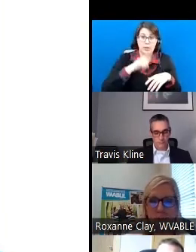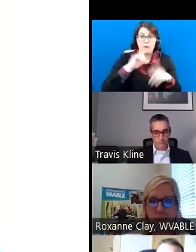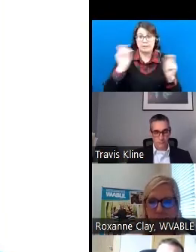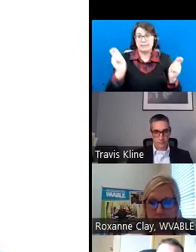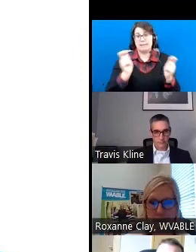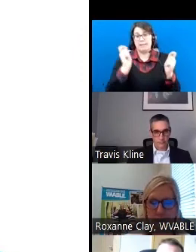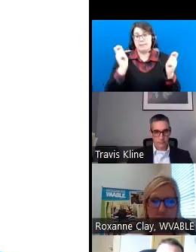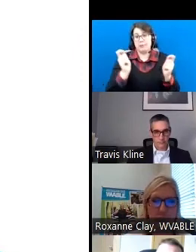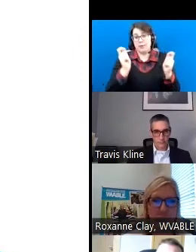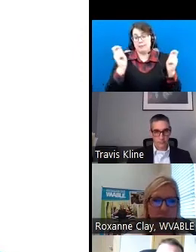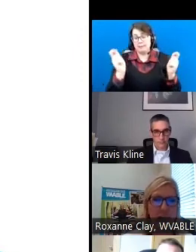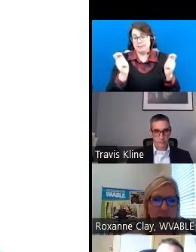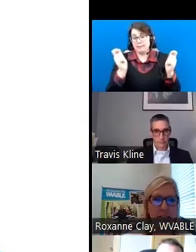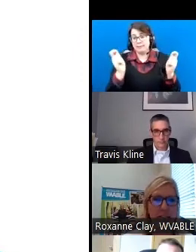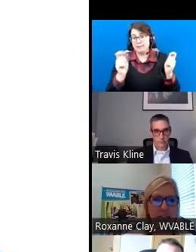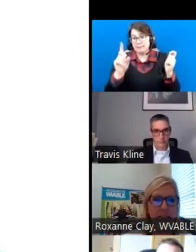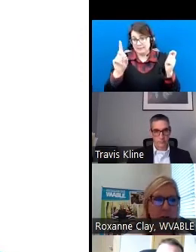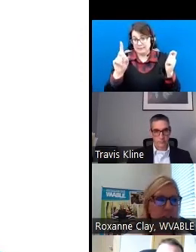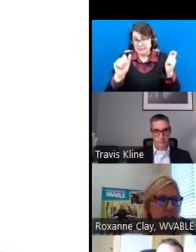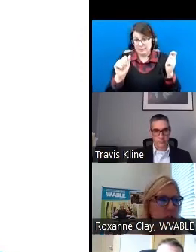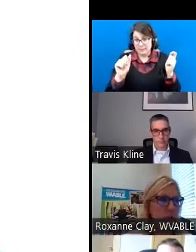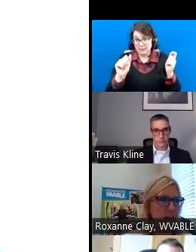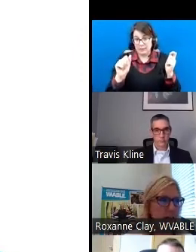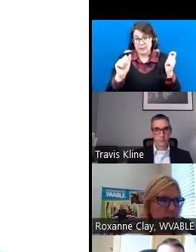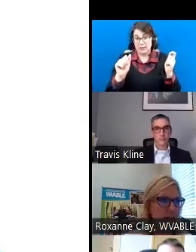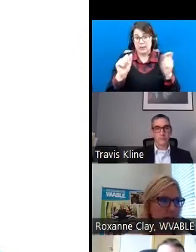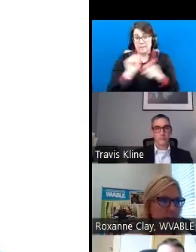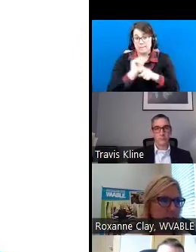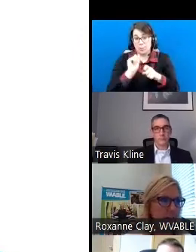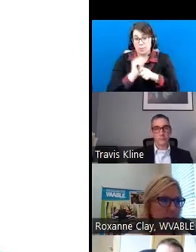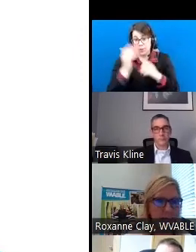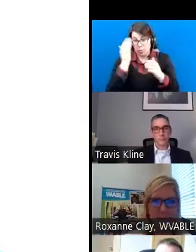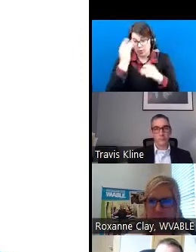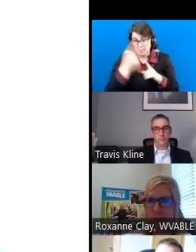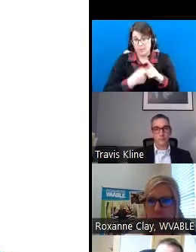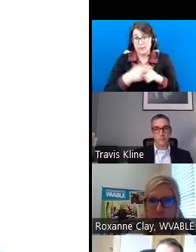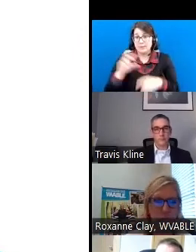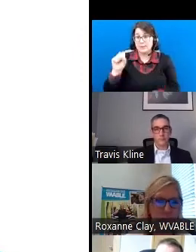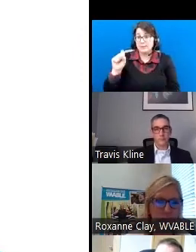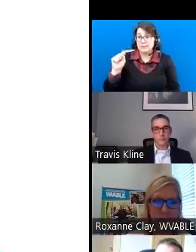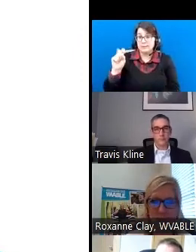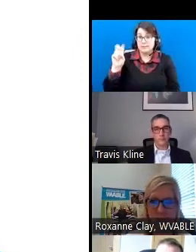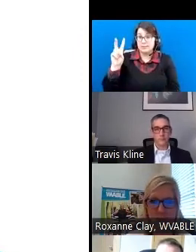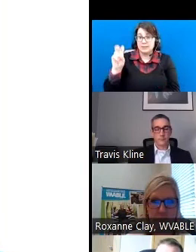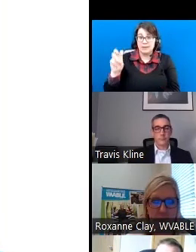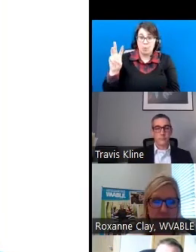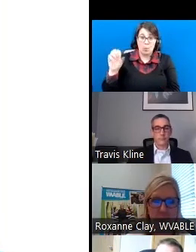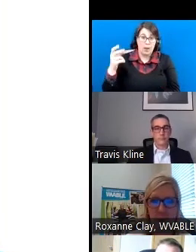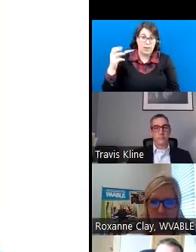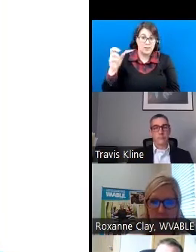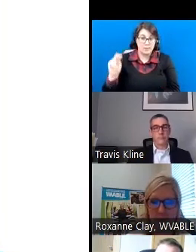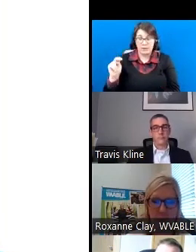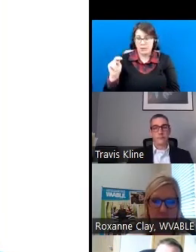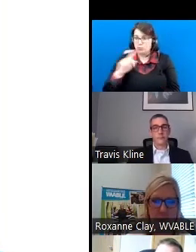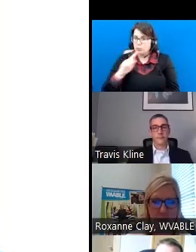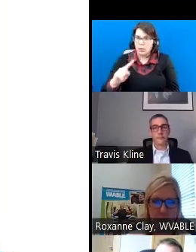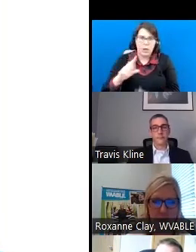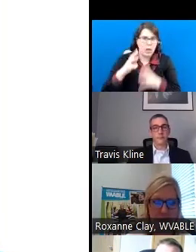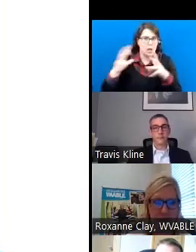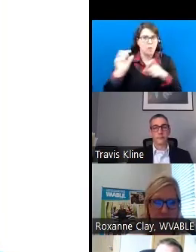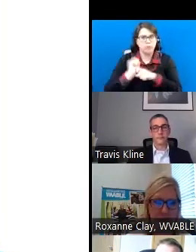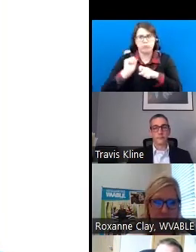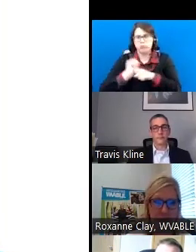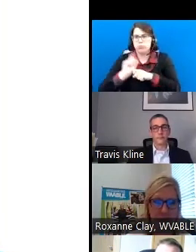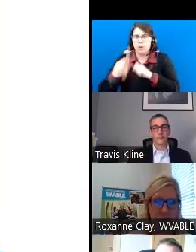Employment Awareness Month and, you know, Steve Wiseman has done a ton of work in this area on the policy, on the